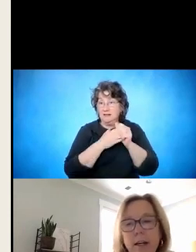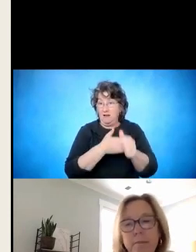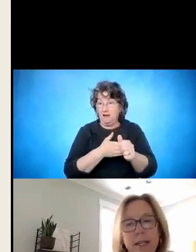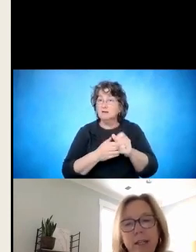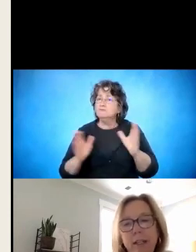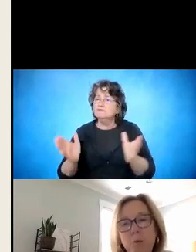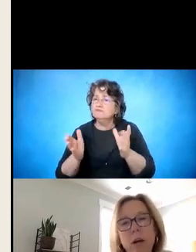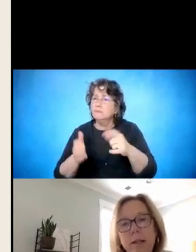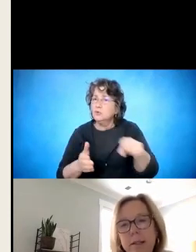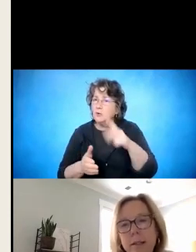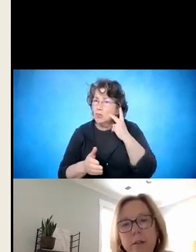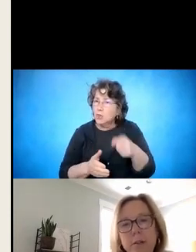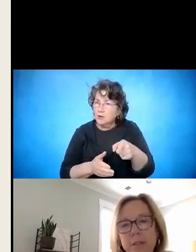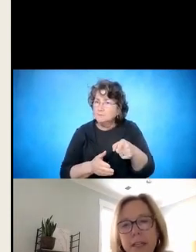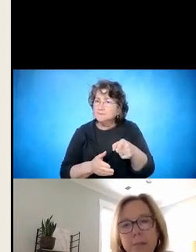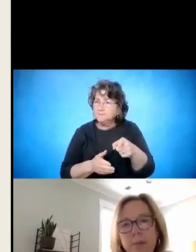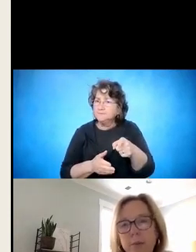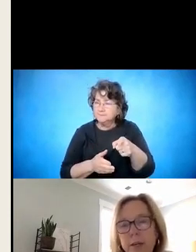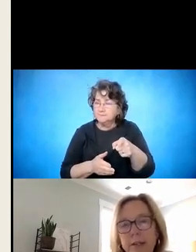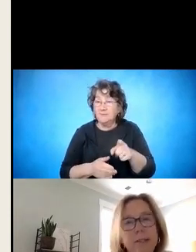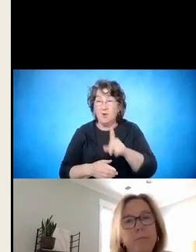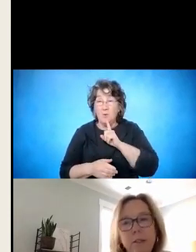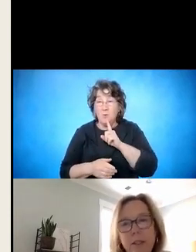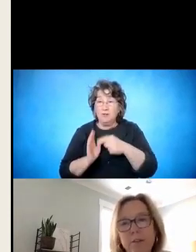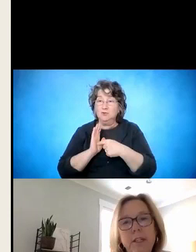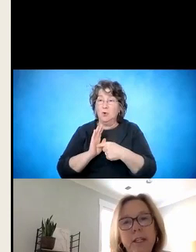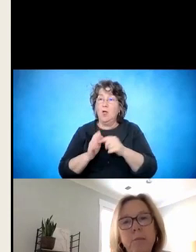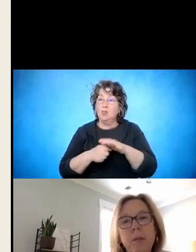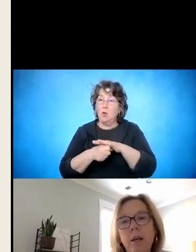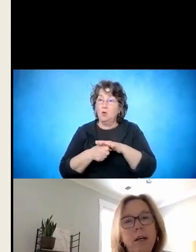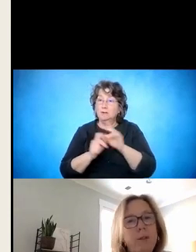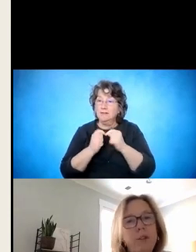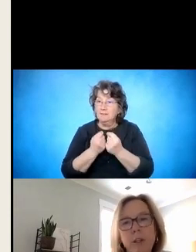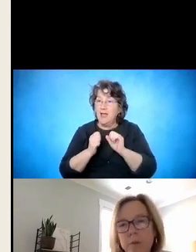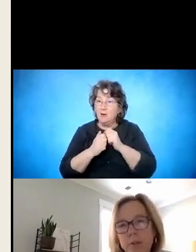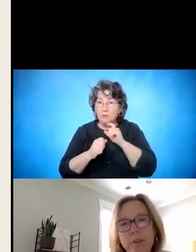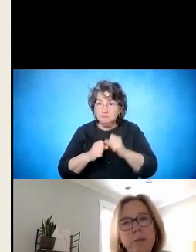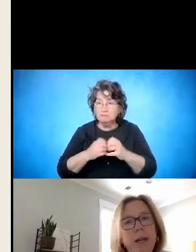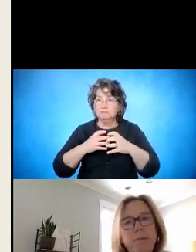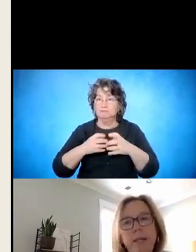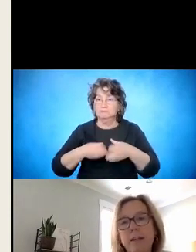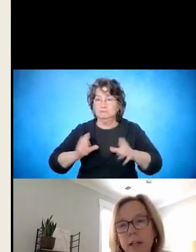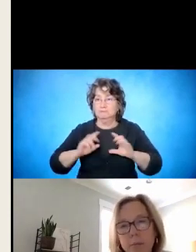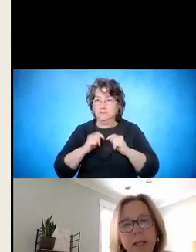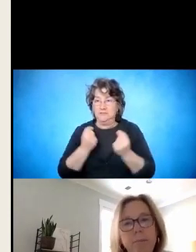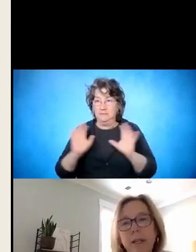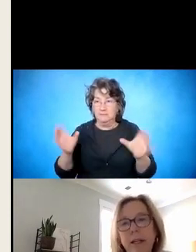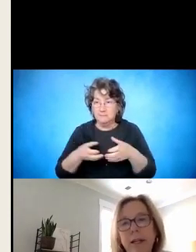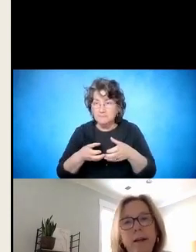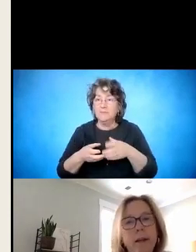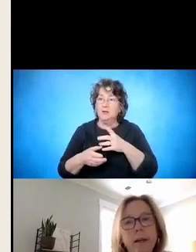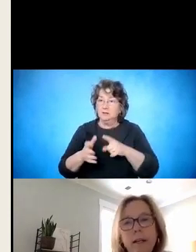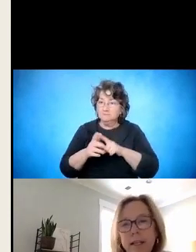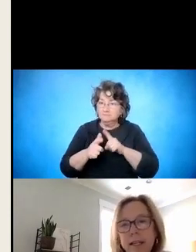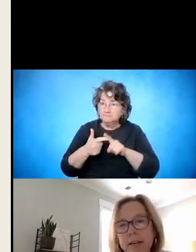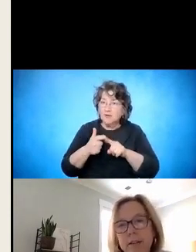It basically walks a local team through the process of building your team, doing resource mapping, developing a plan,